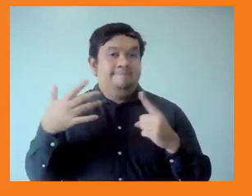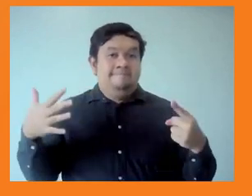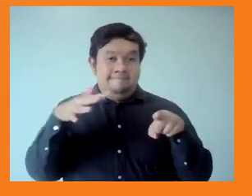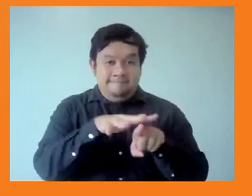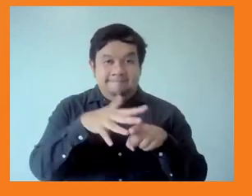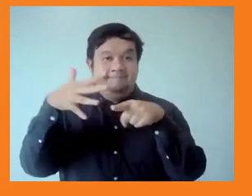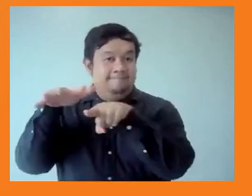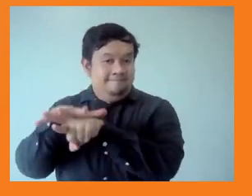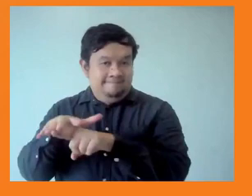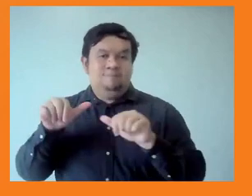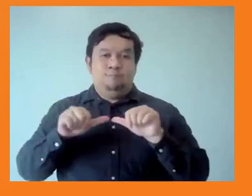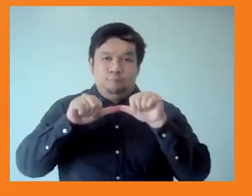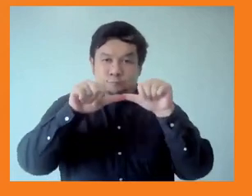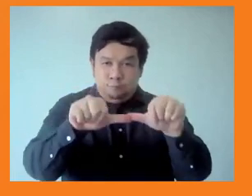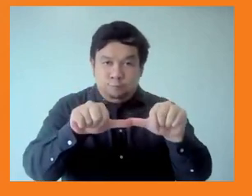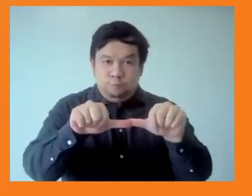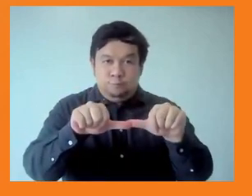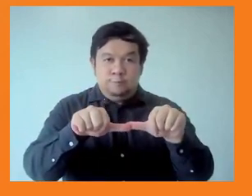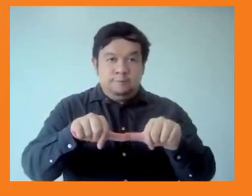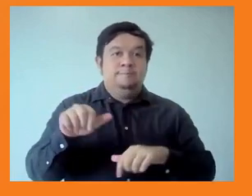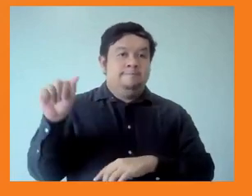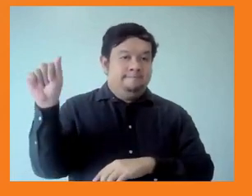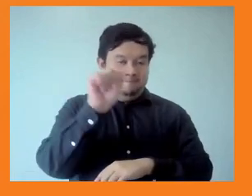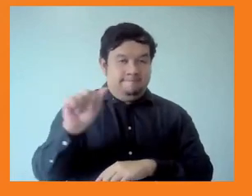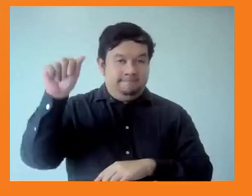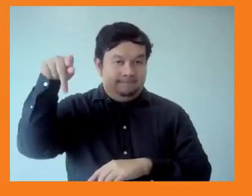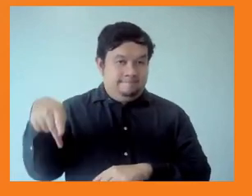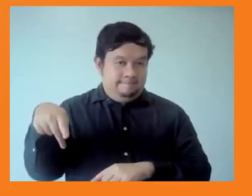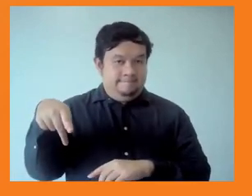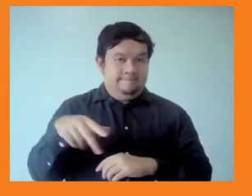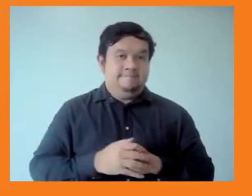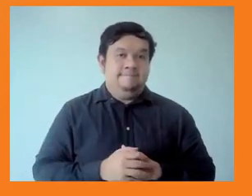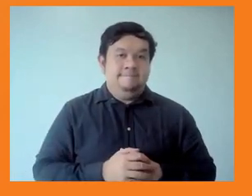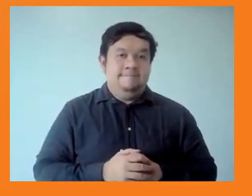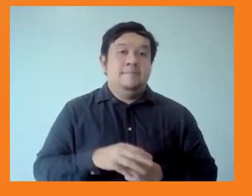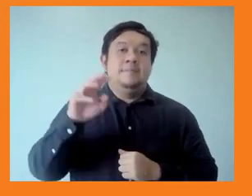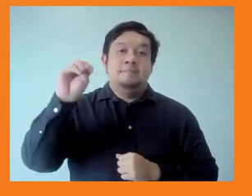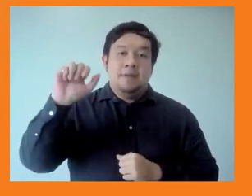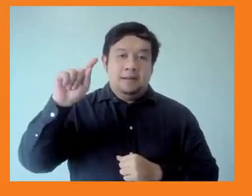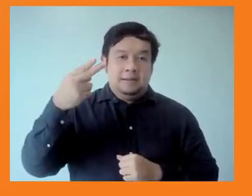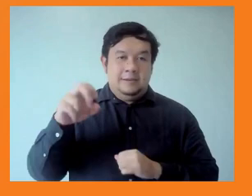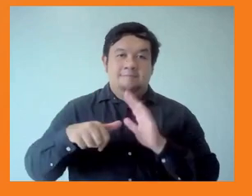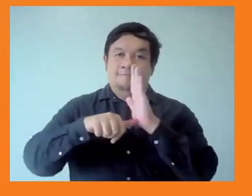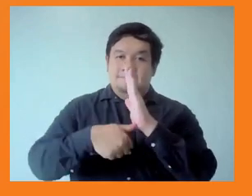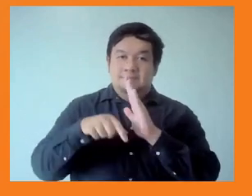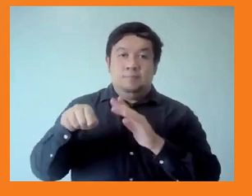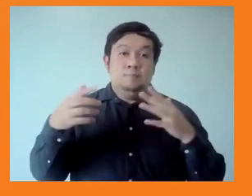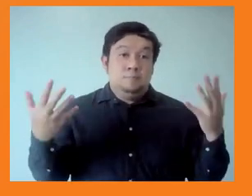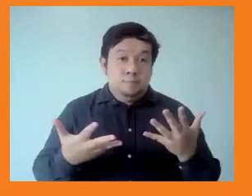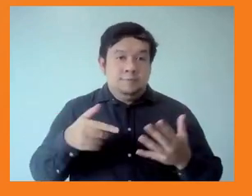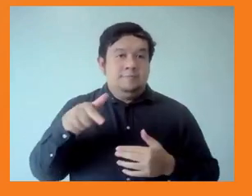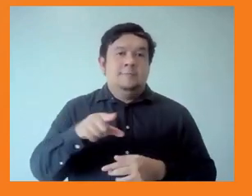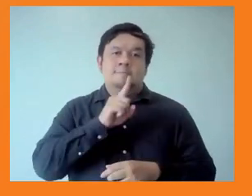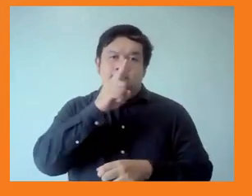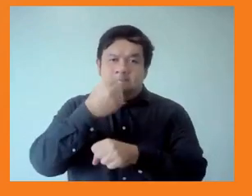Pacific, and to Matthew for pointing out how ADB can more effectively tackle inequality